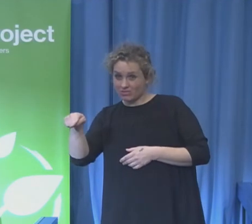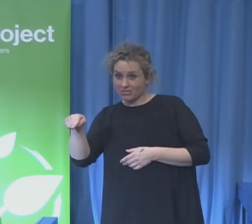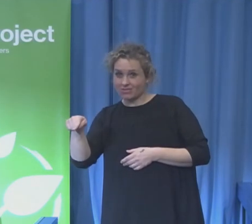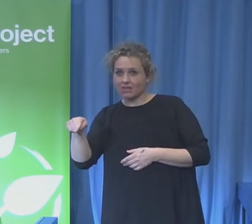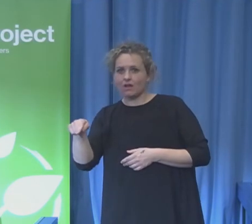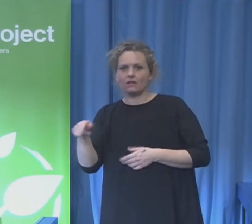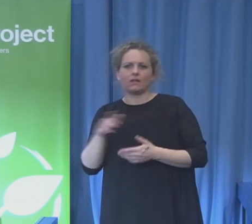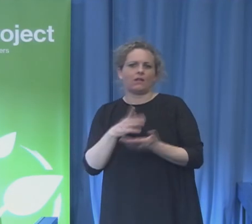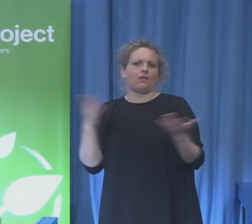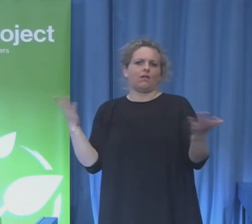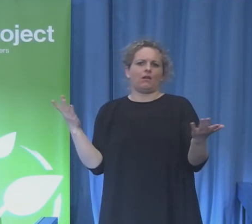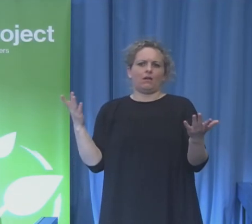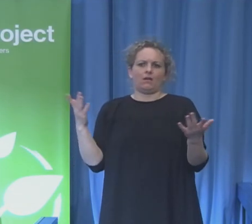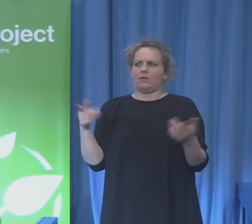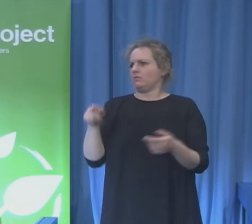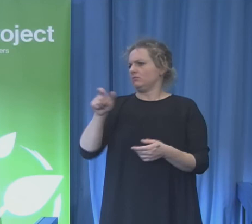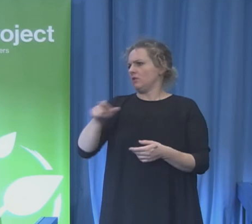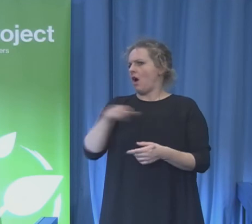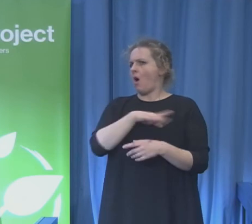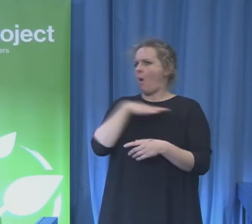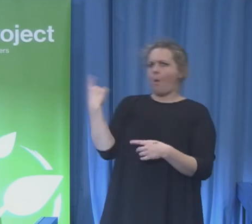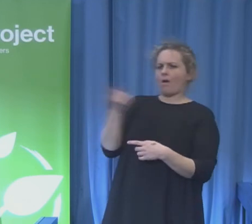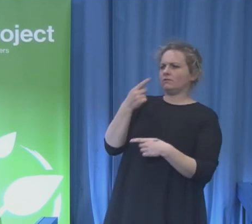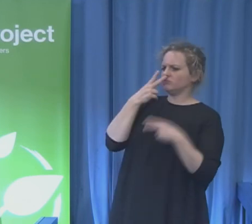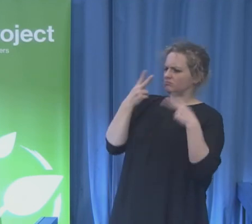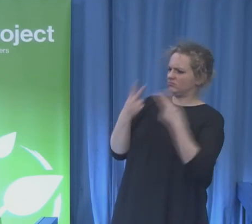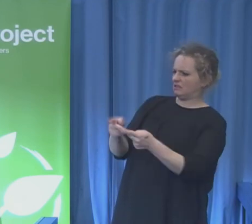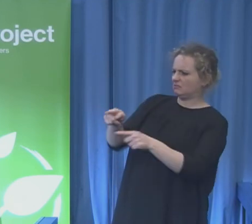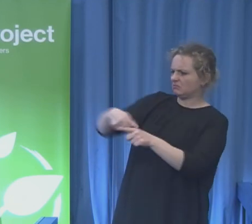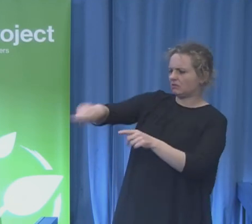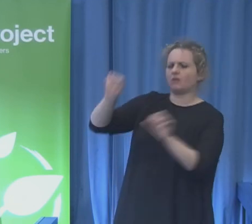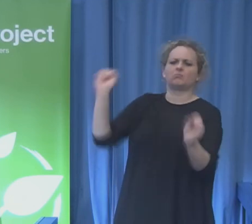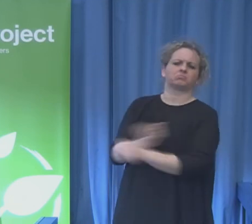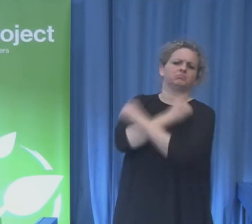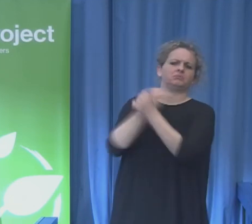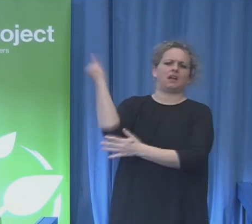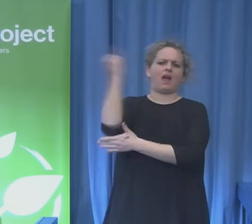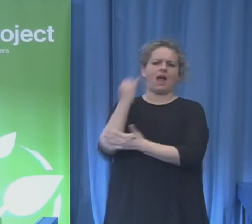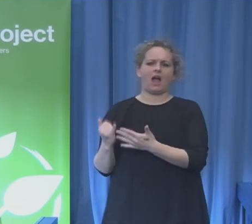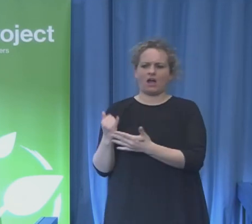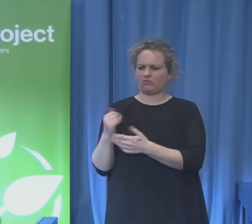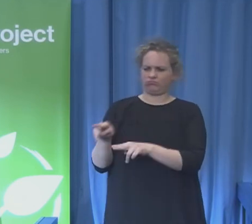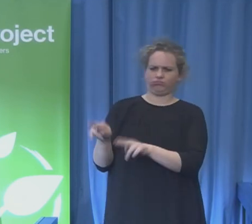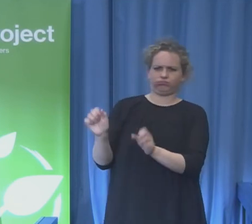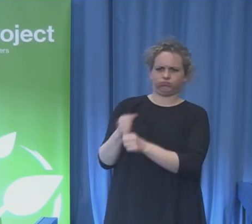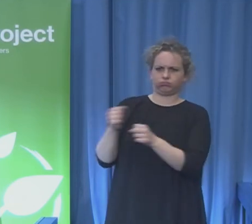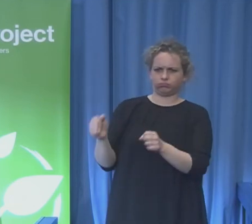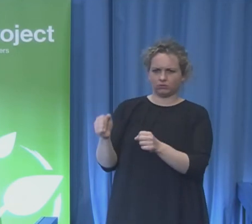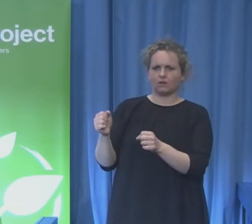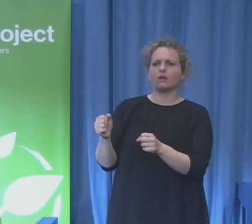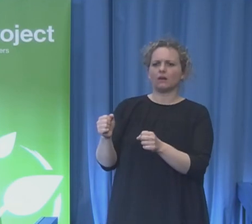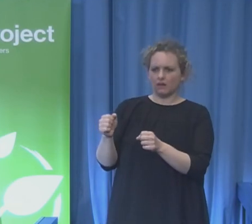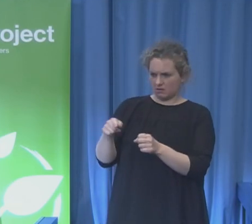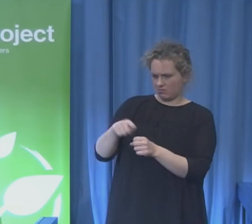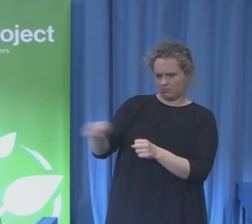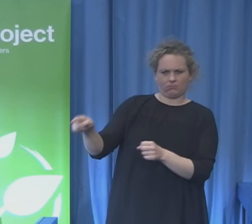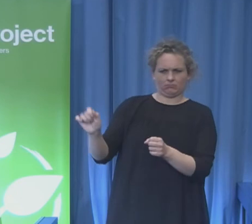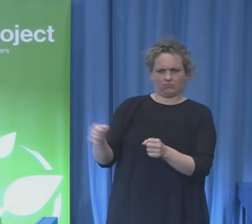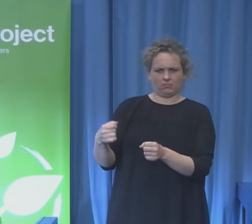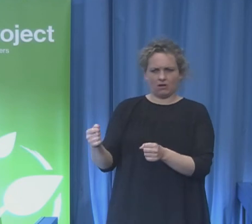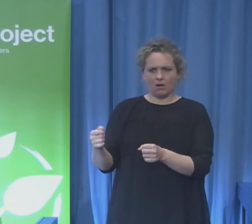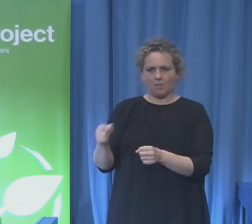The message is people with the autistic spectrum are individuals and they have writing skills, for instance.